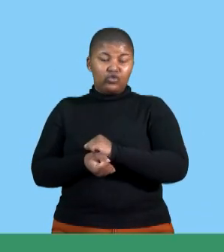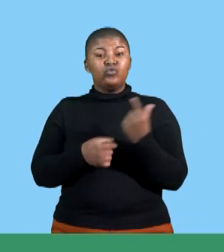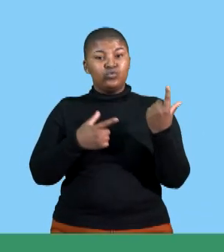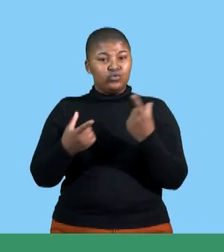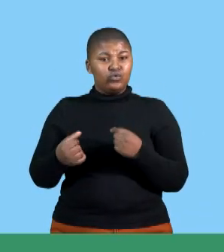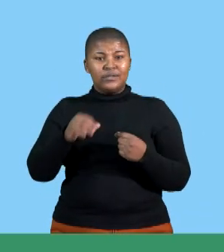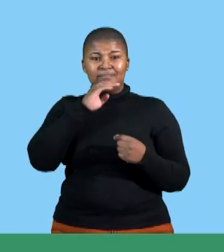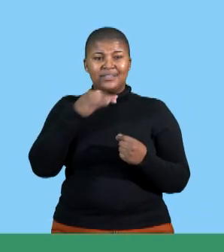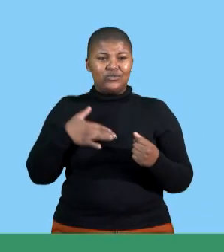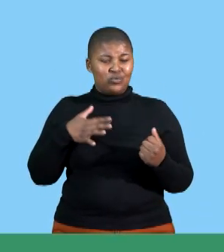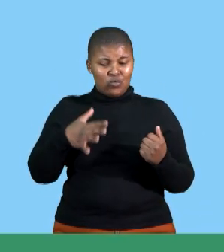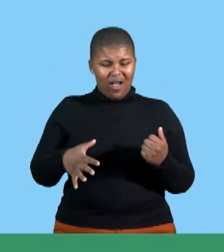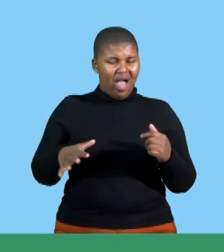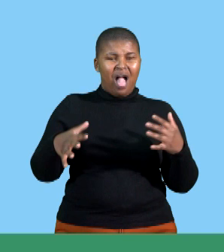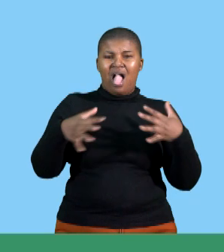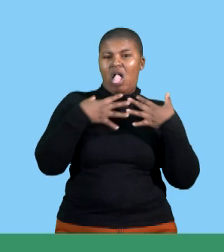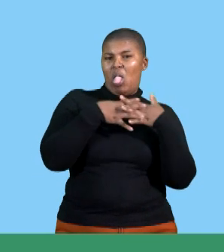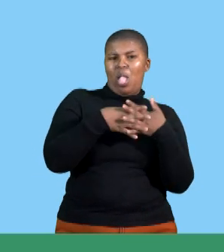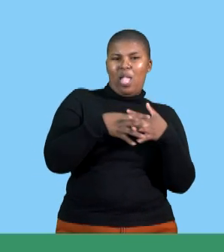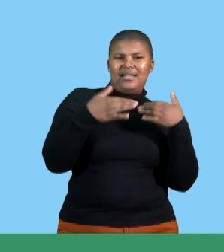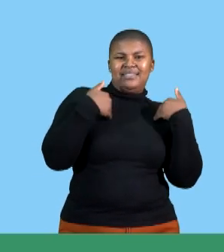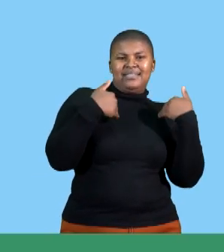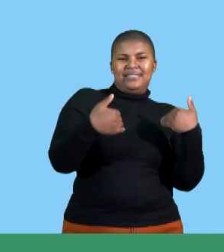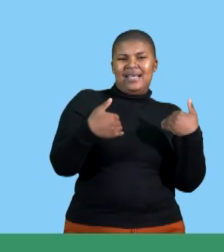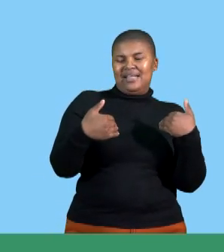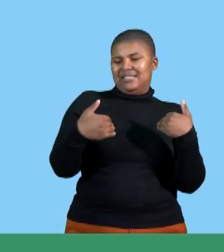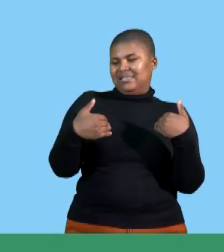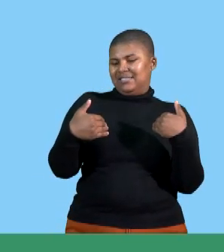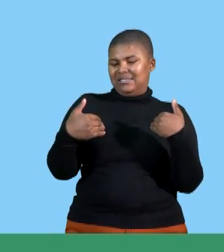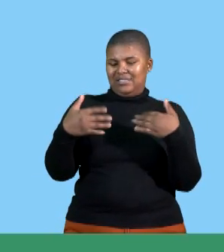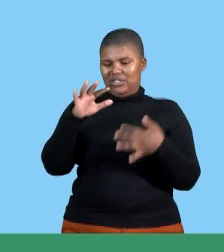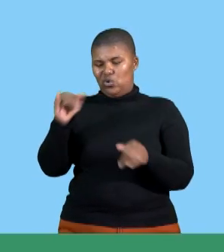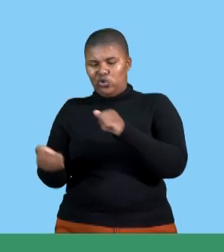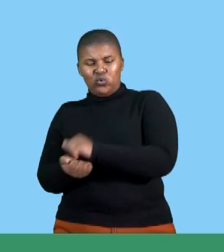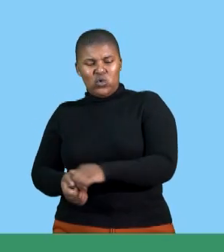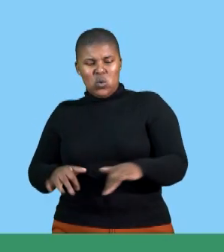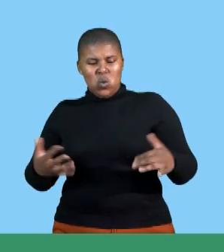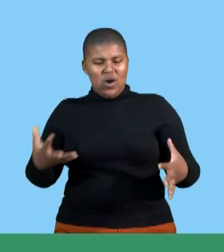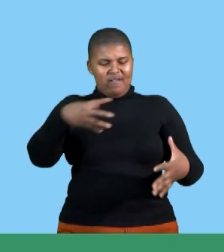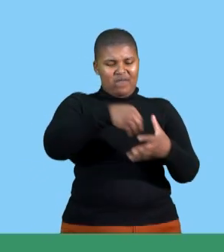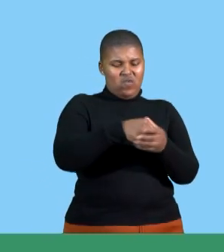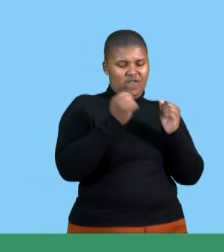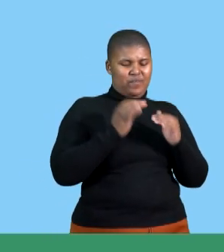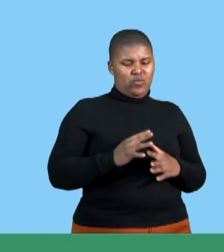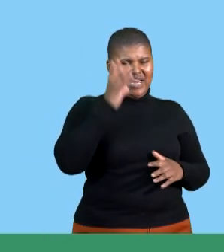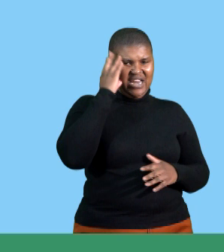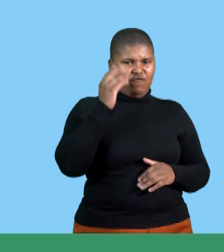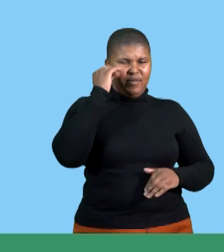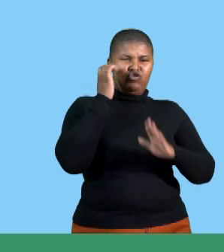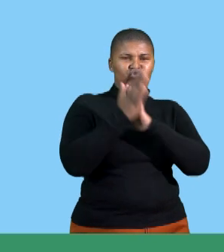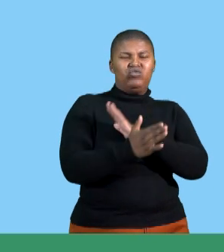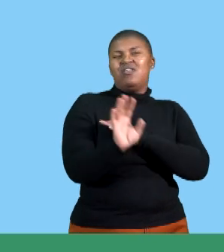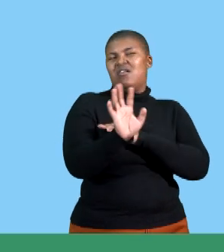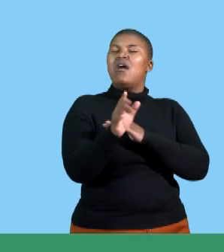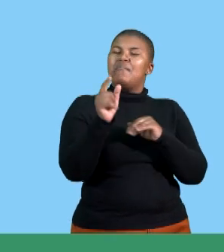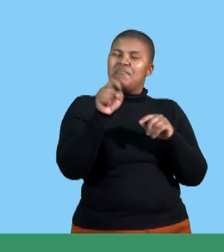concluding so that you don't find yourself starting your presentation with just a conclusion or starting your presentation by going